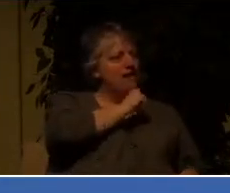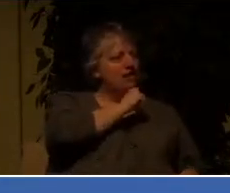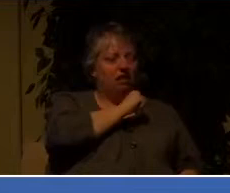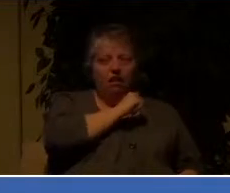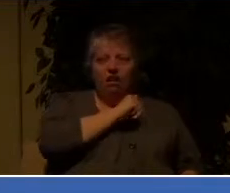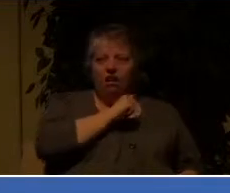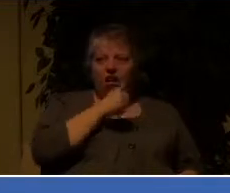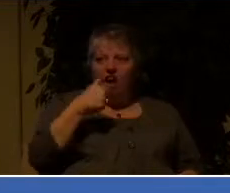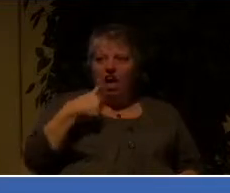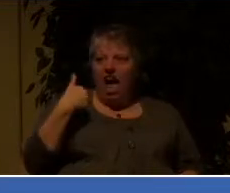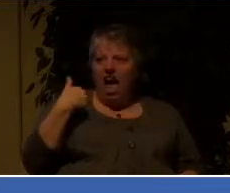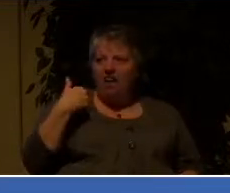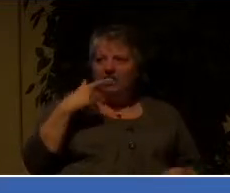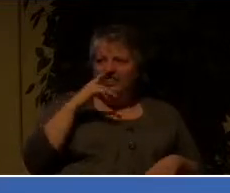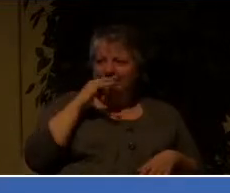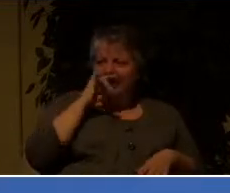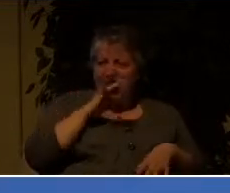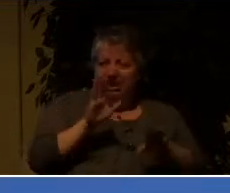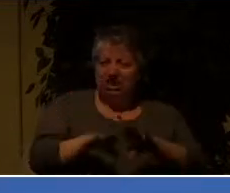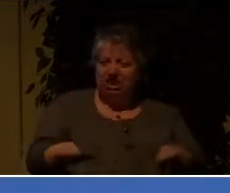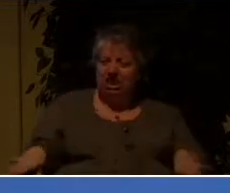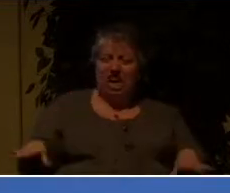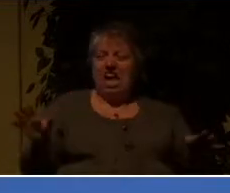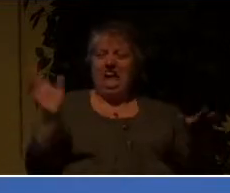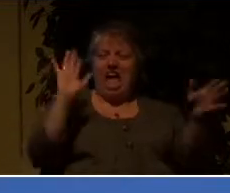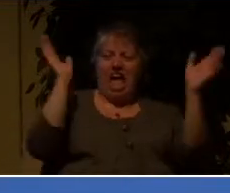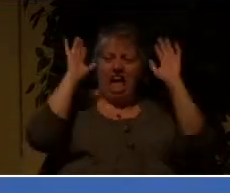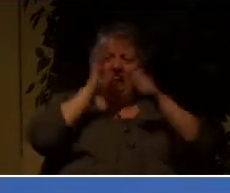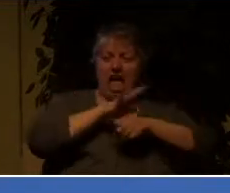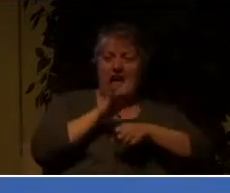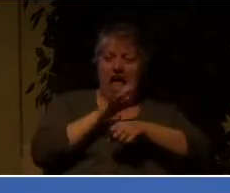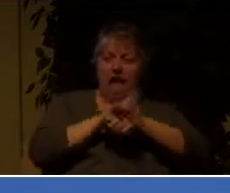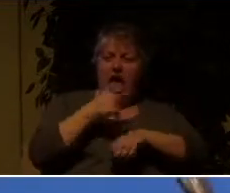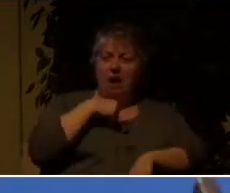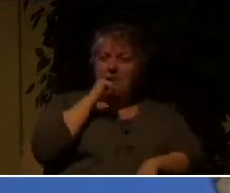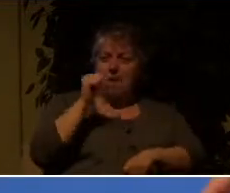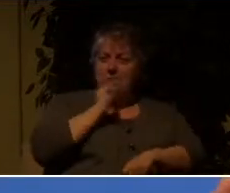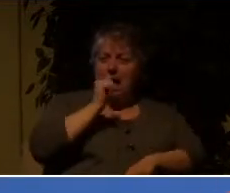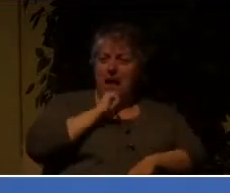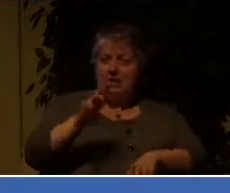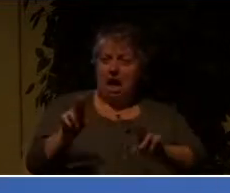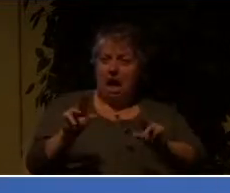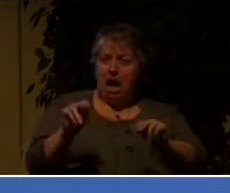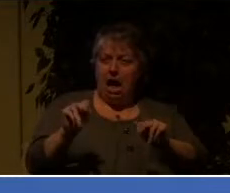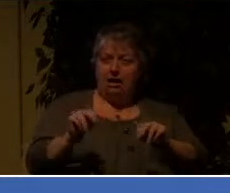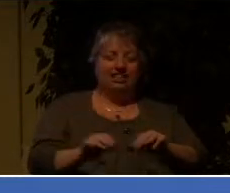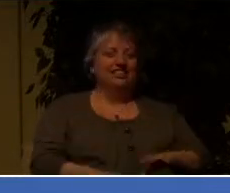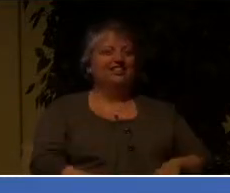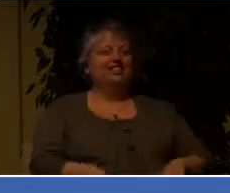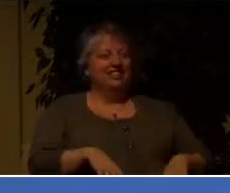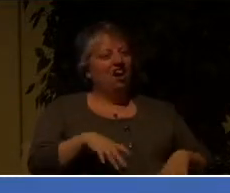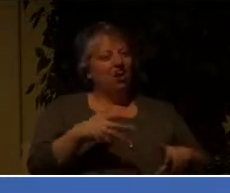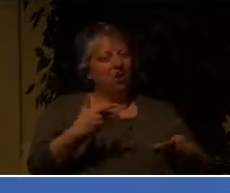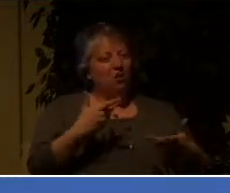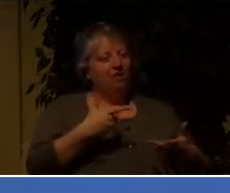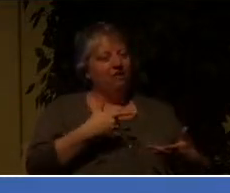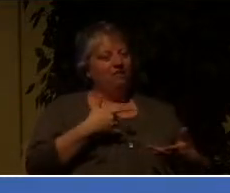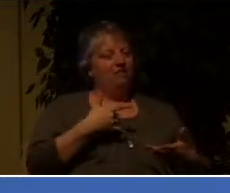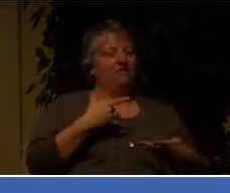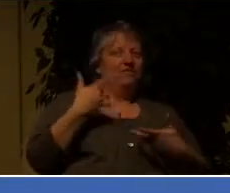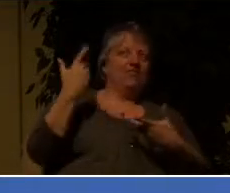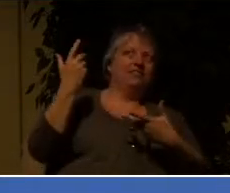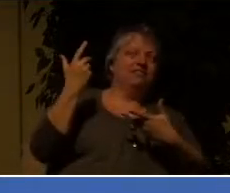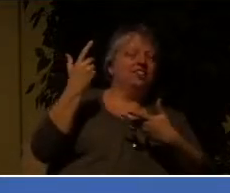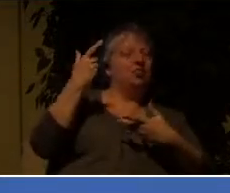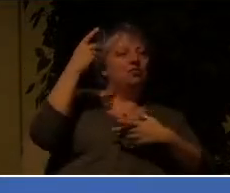us think we're great husbands and wives until, you know, the husband or the wife lowers the boom and we get a whole listing